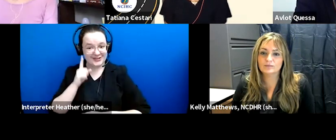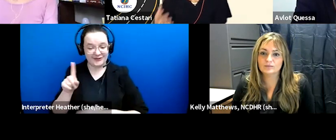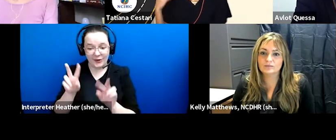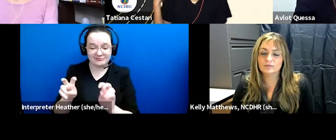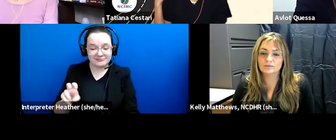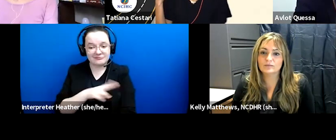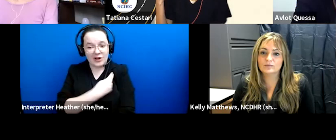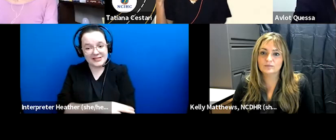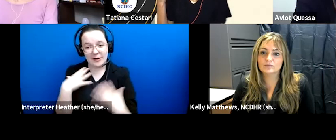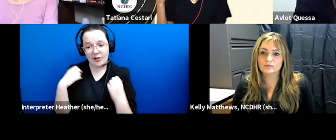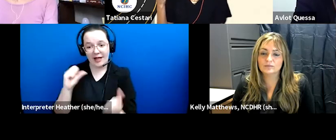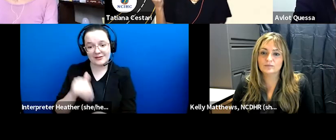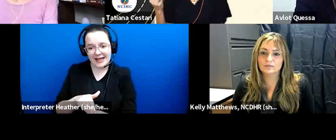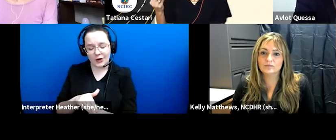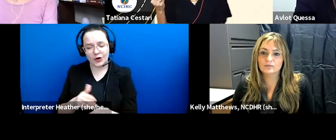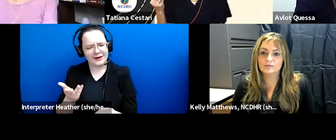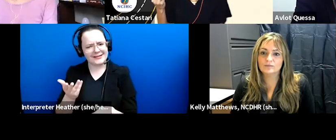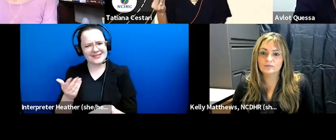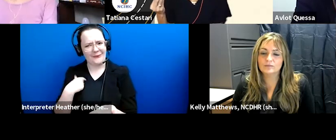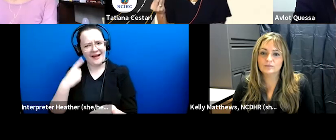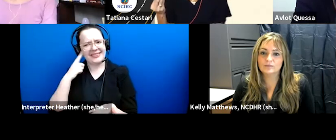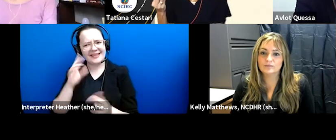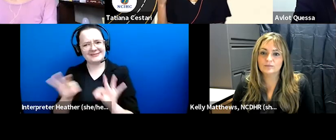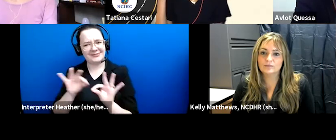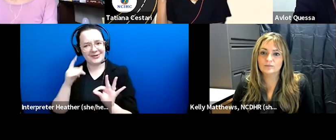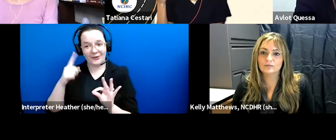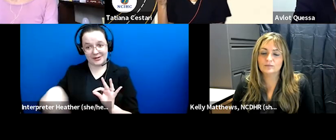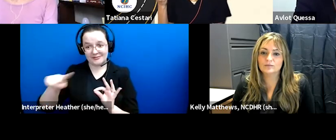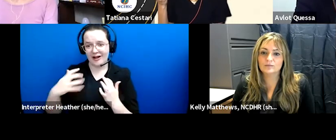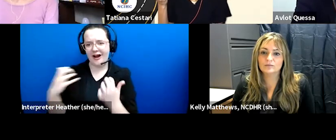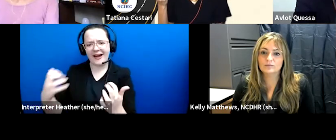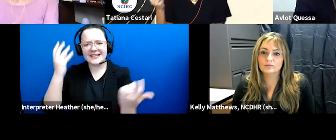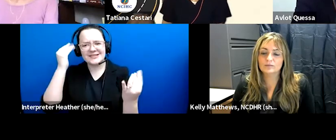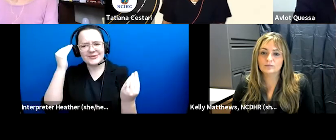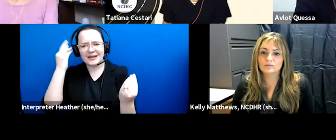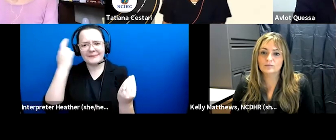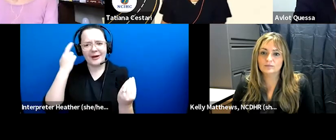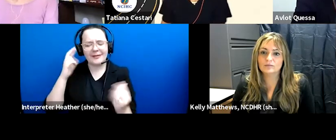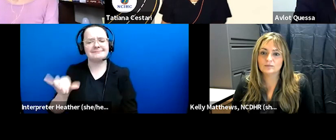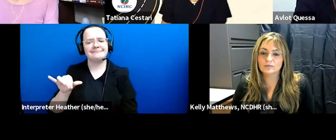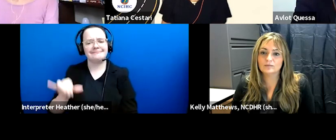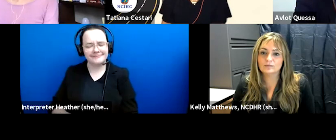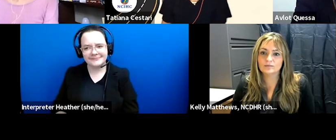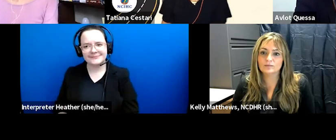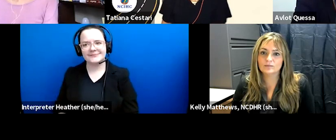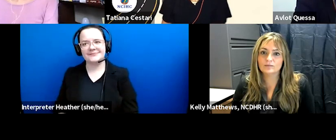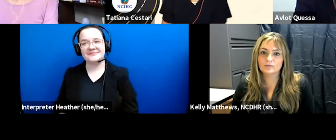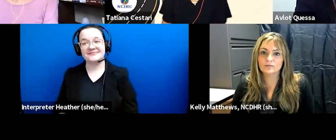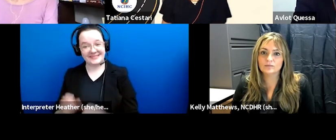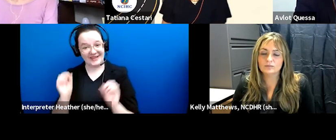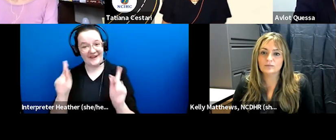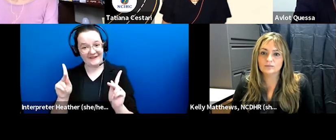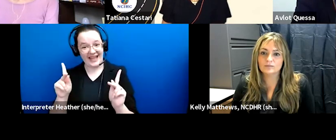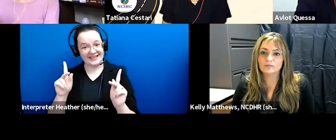so i i think it's important for our audience to think about that okay um all right